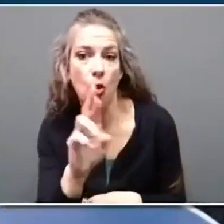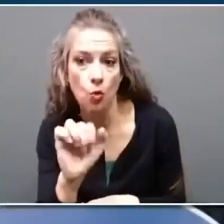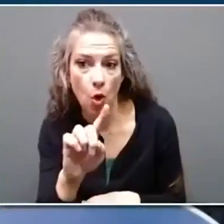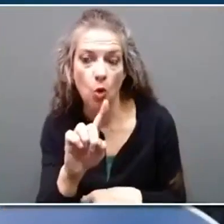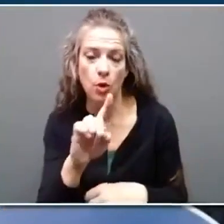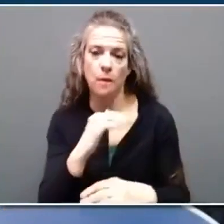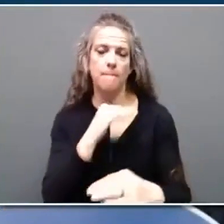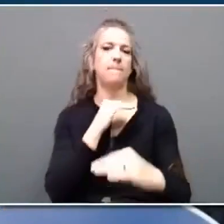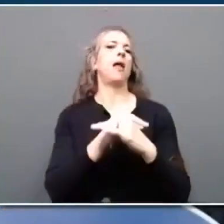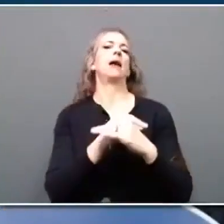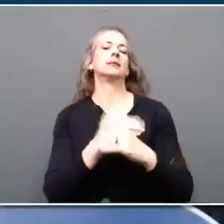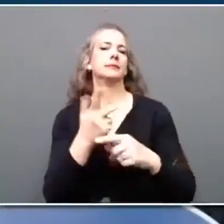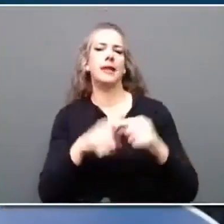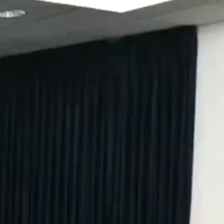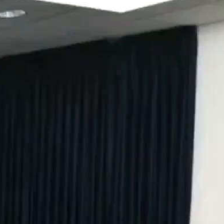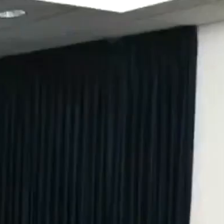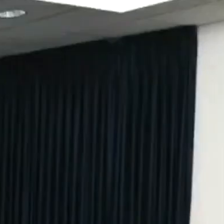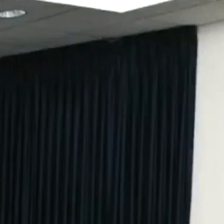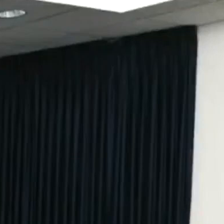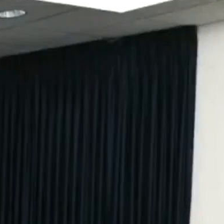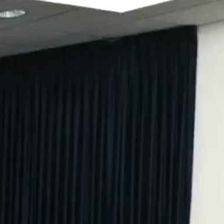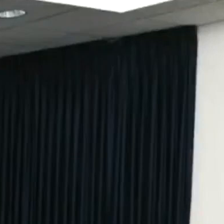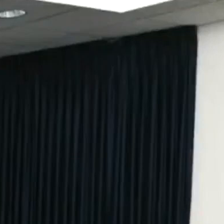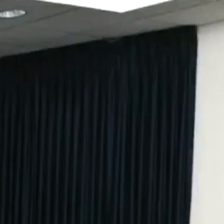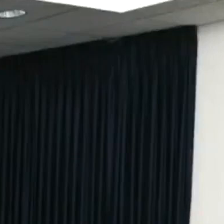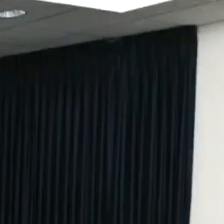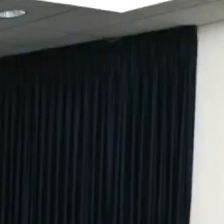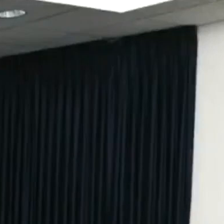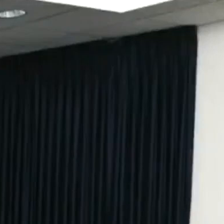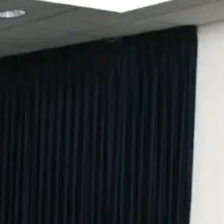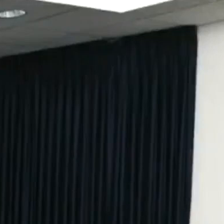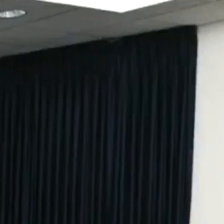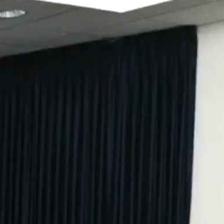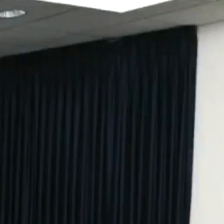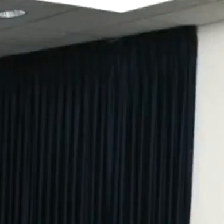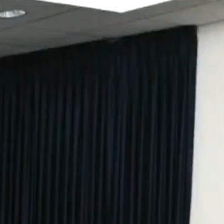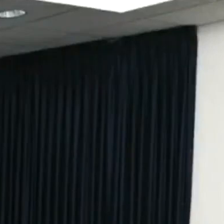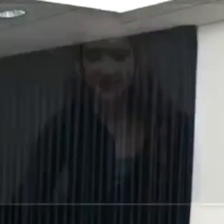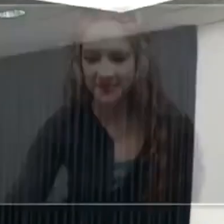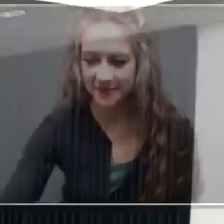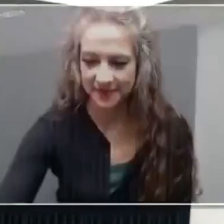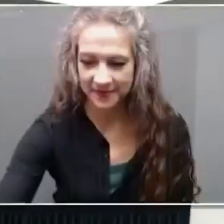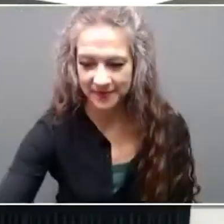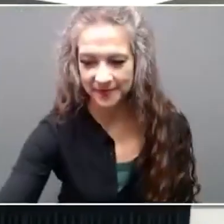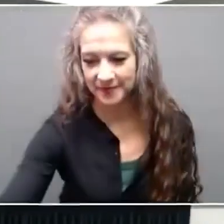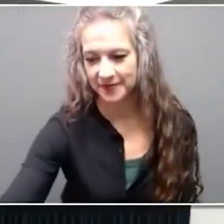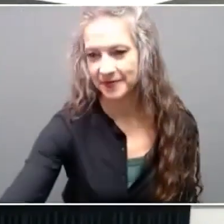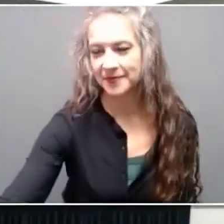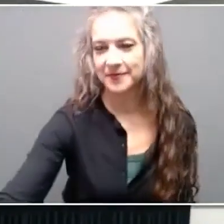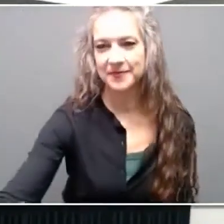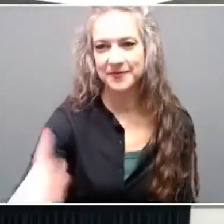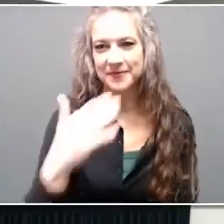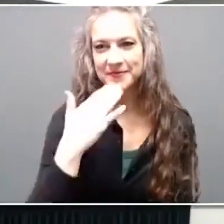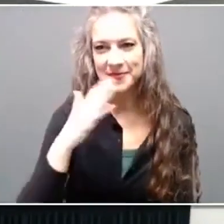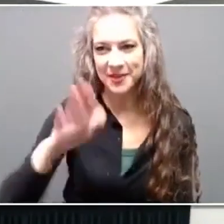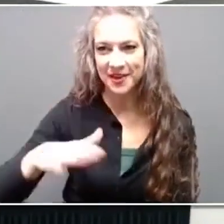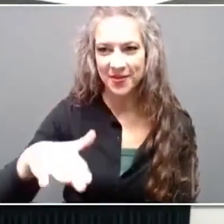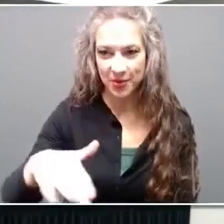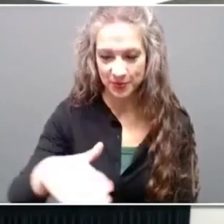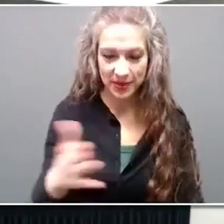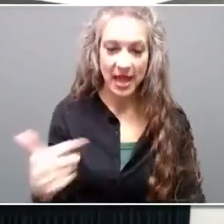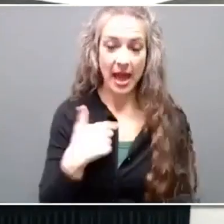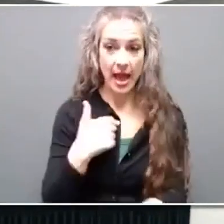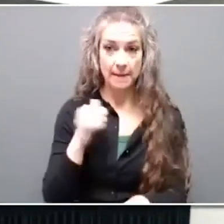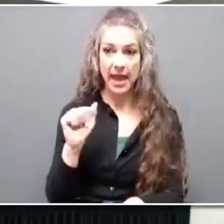Project in Letcher County is building... Good afternoon, everyone. I'm Andy, and welcome to today's Team